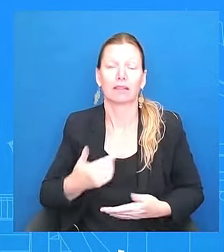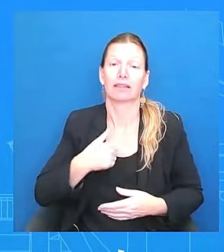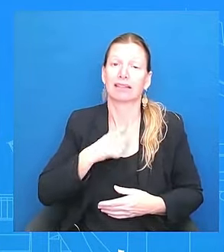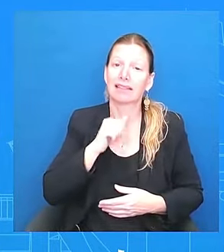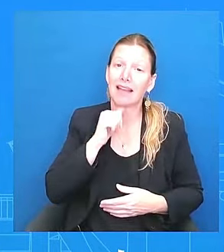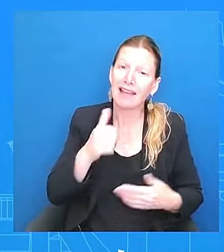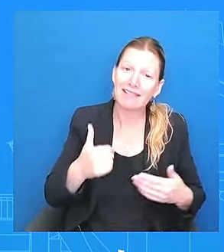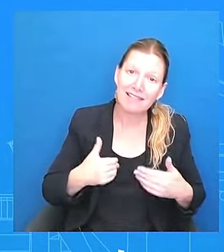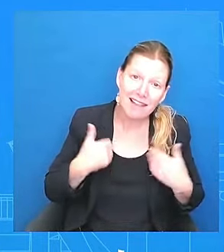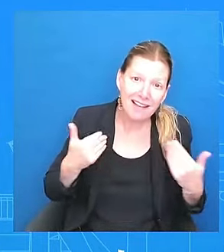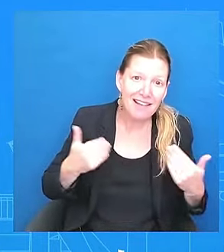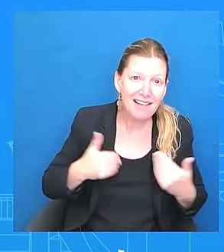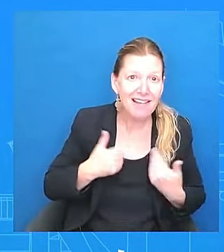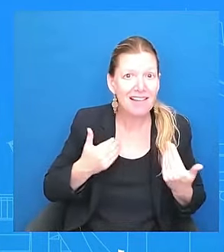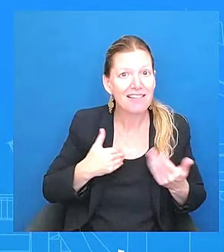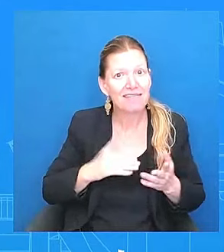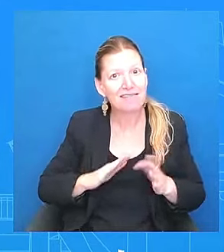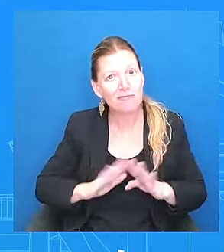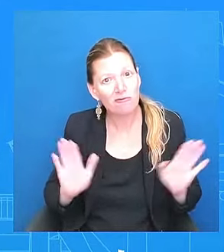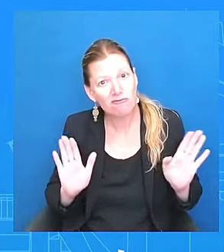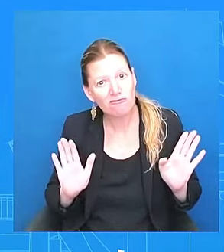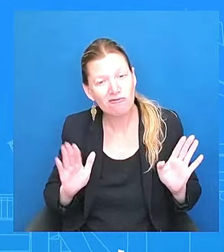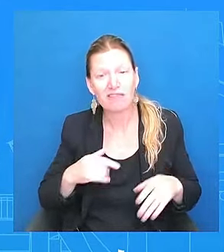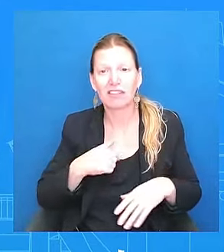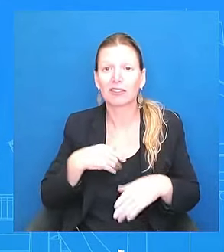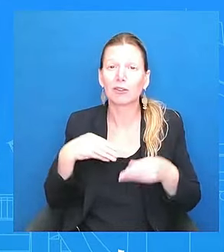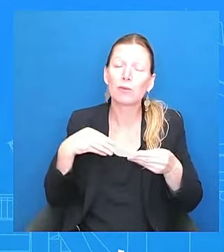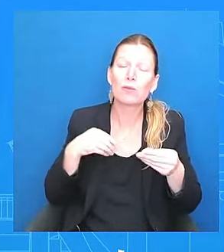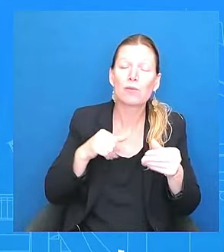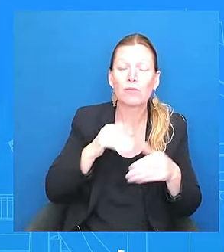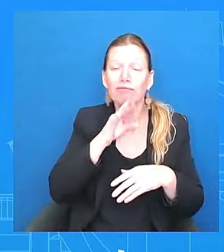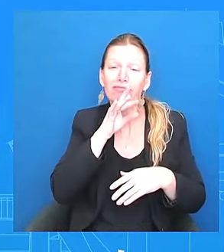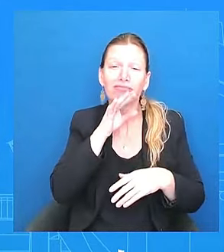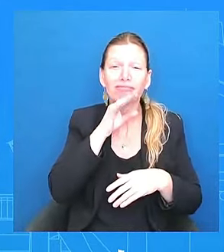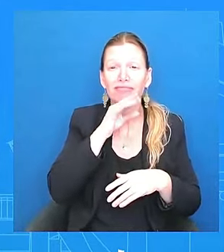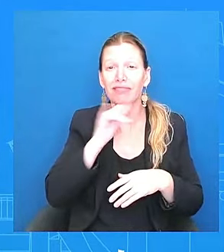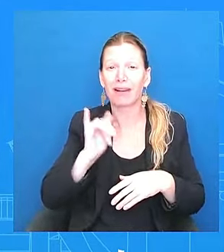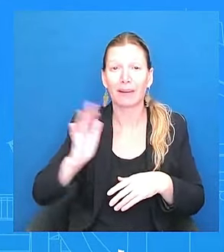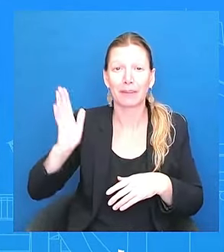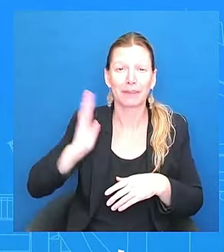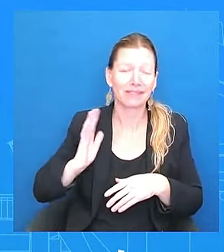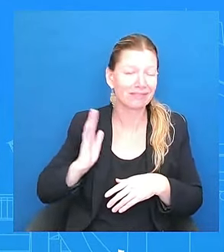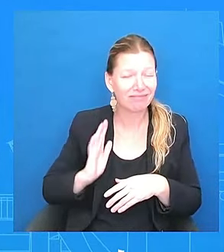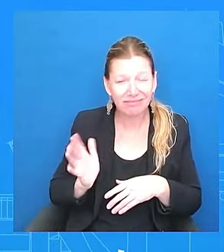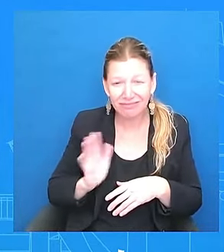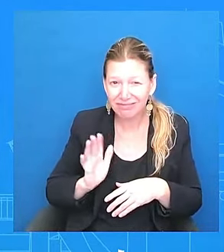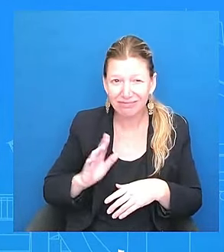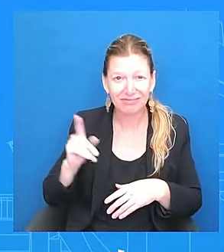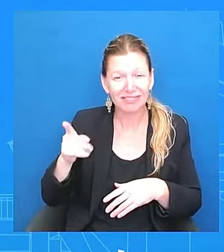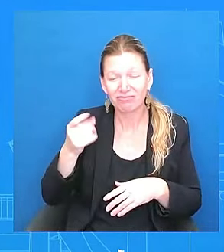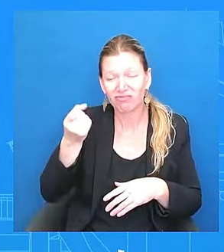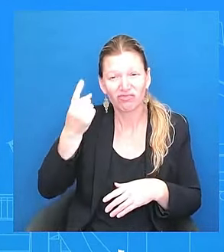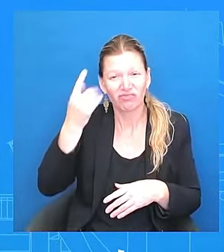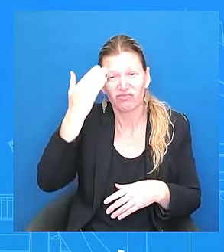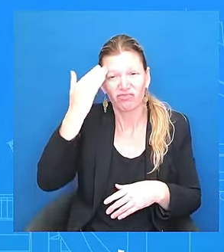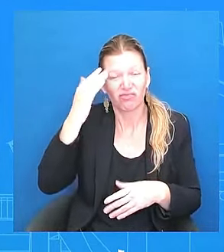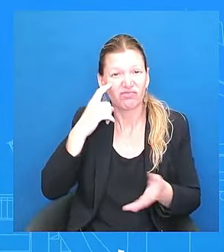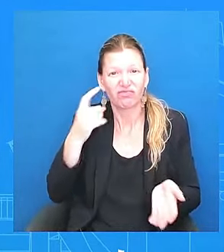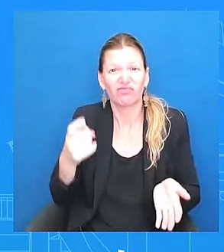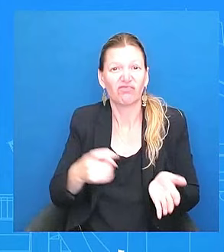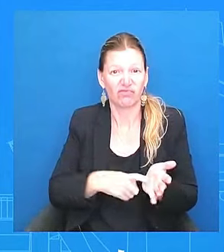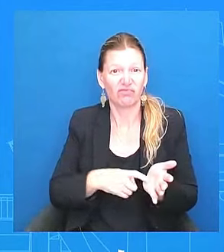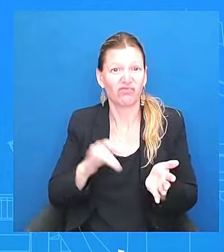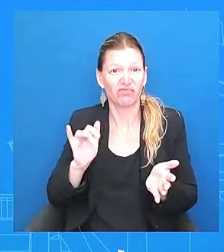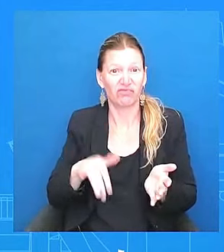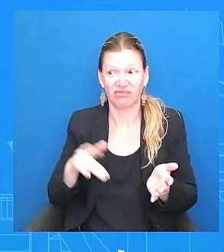don't talk as, I don't walk as easily as I used to. He said it himself to hundreds of supporters in North Carolina. So I would disagree